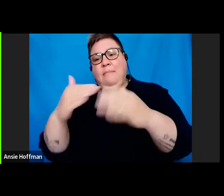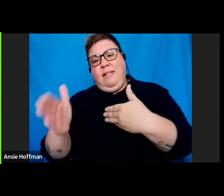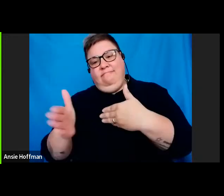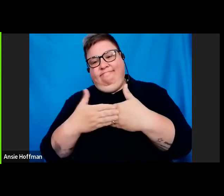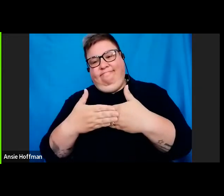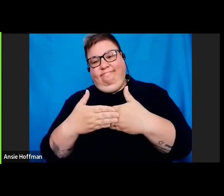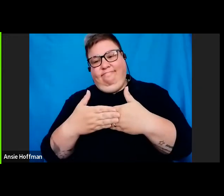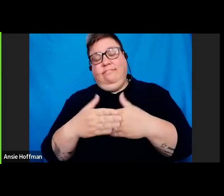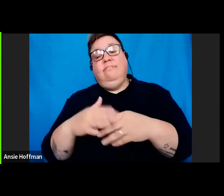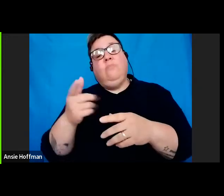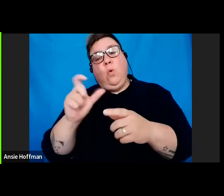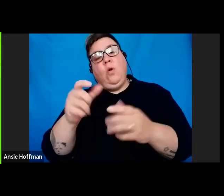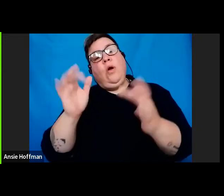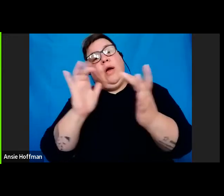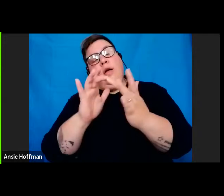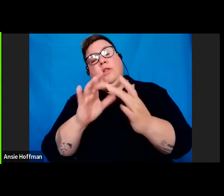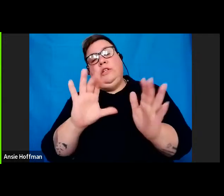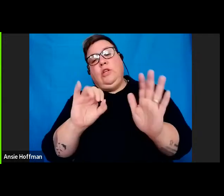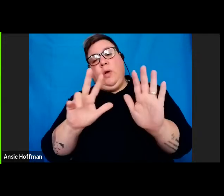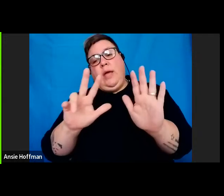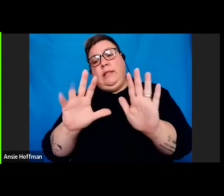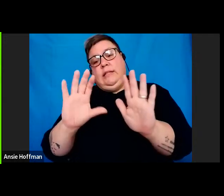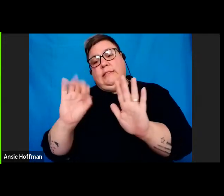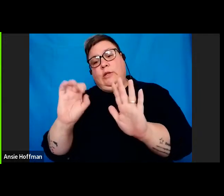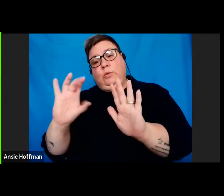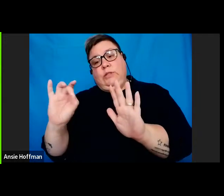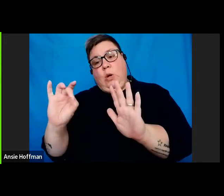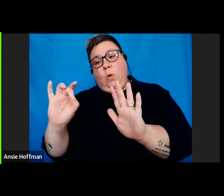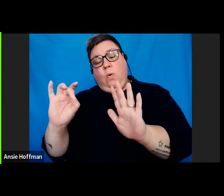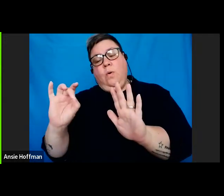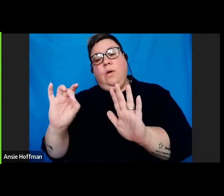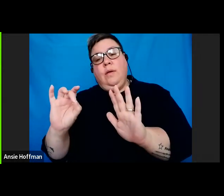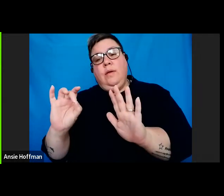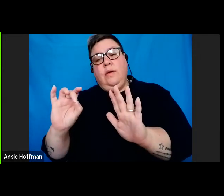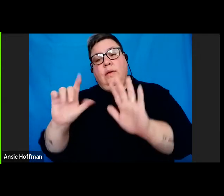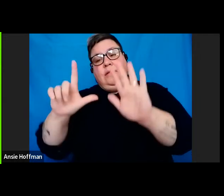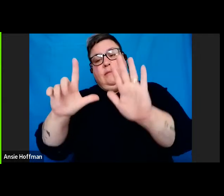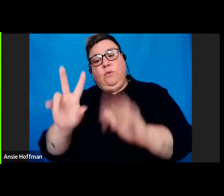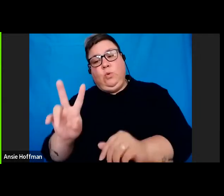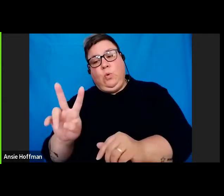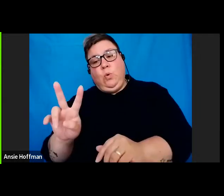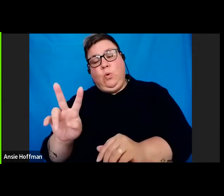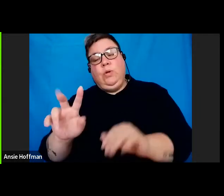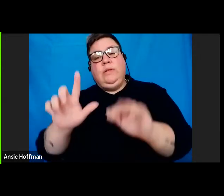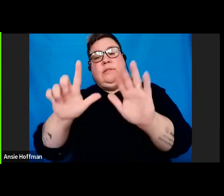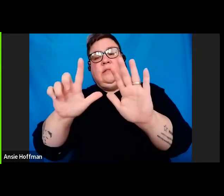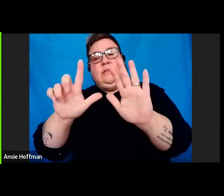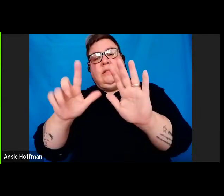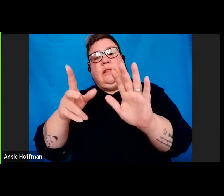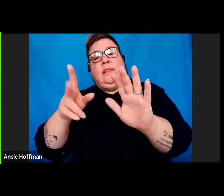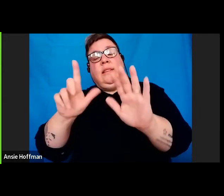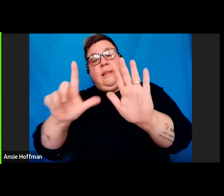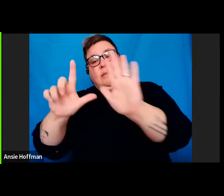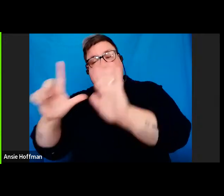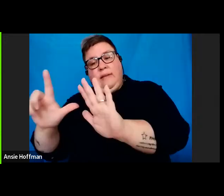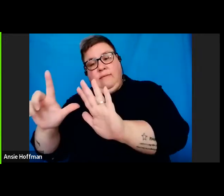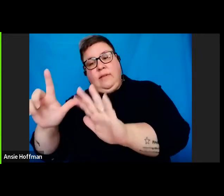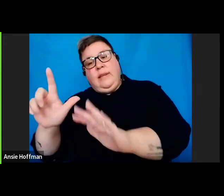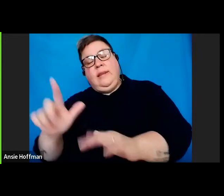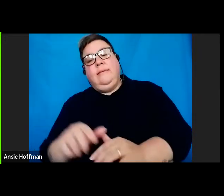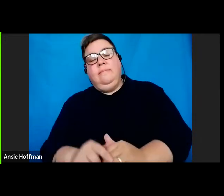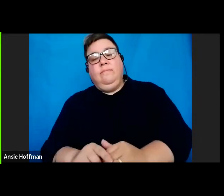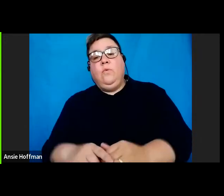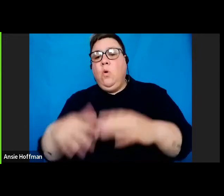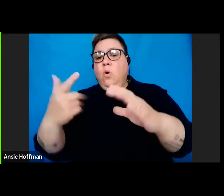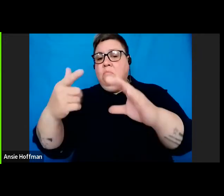0800007277. Or you can send an email if you're